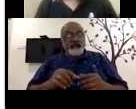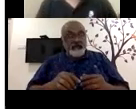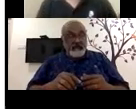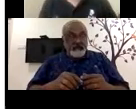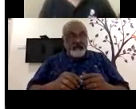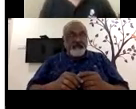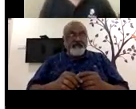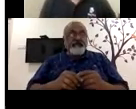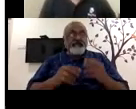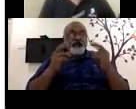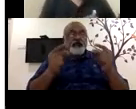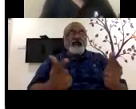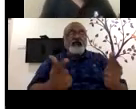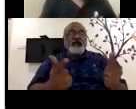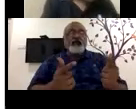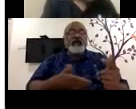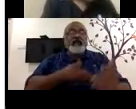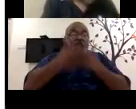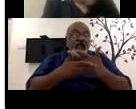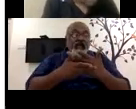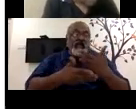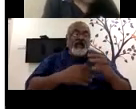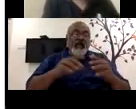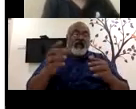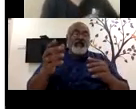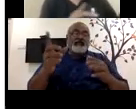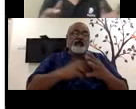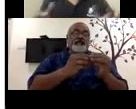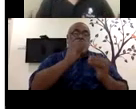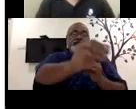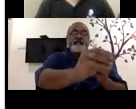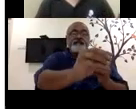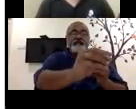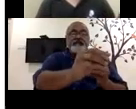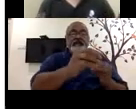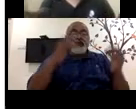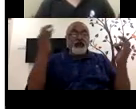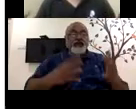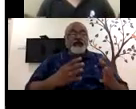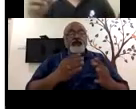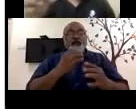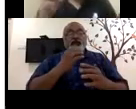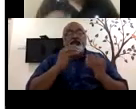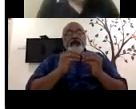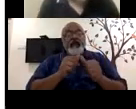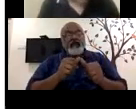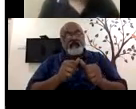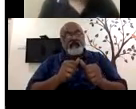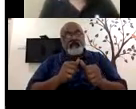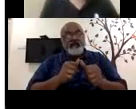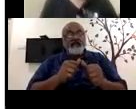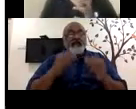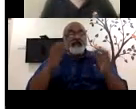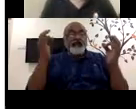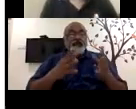drag because one track people who have finished graduation use, we use something called a train and hire model. I'll talk, we'll talk a little